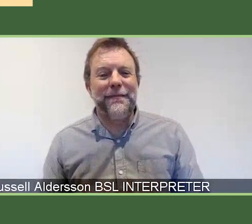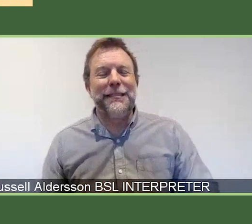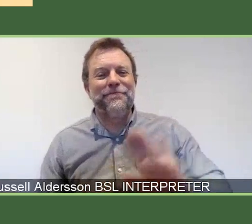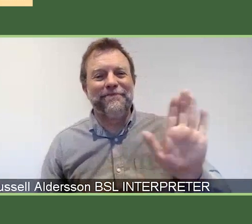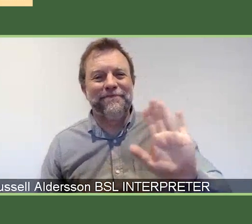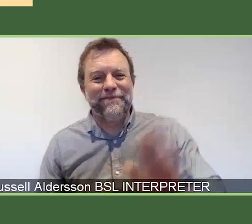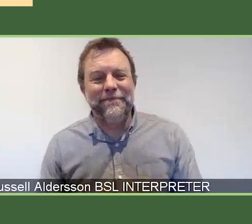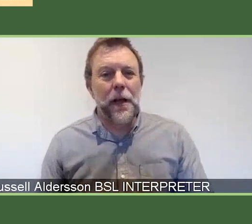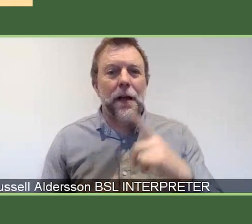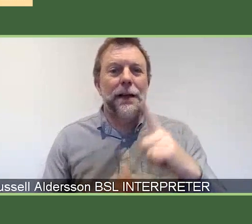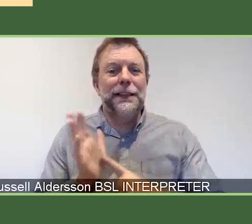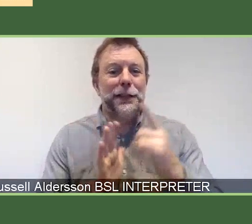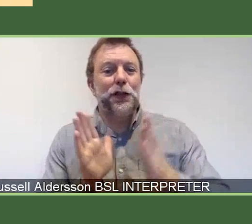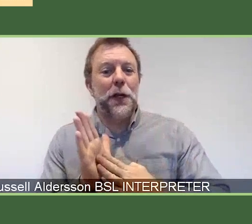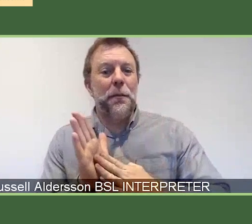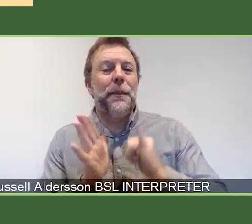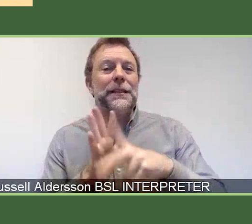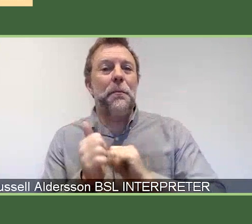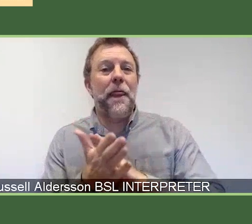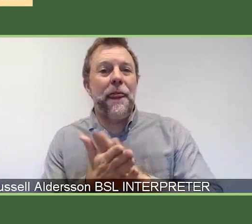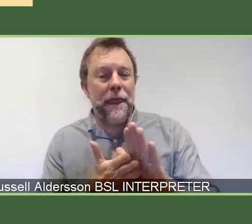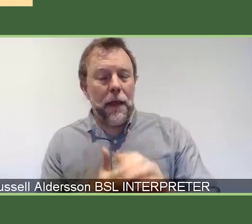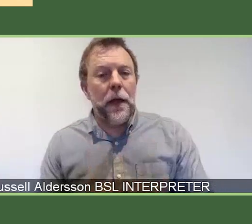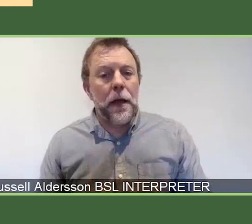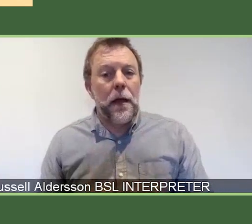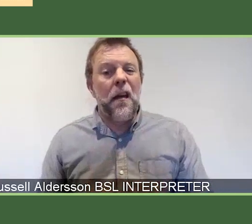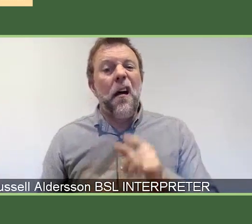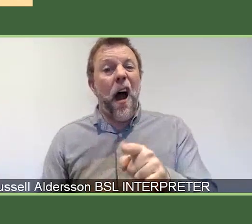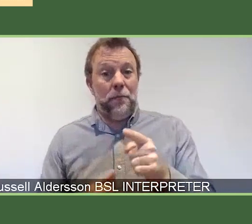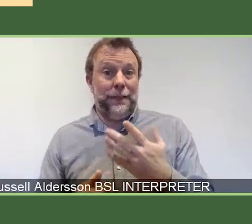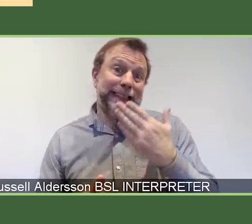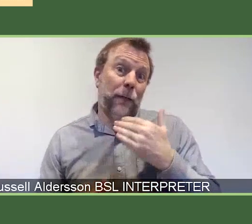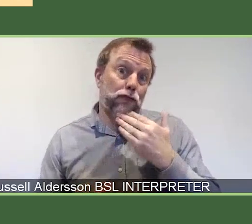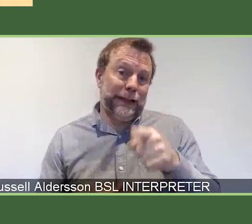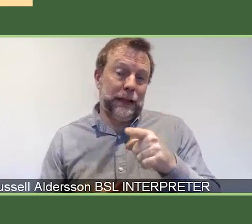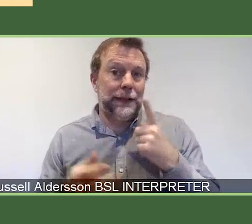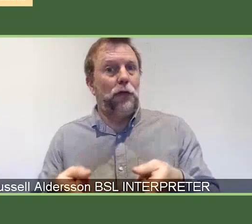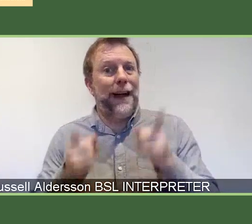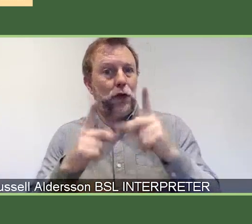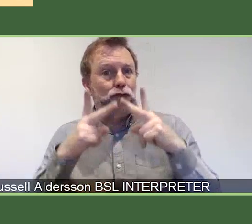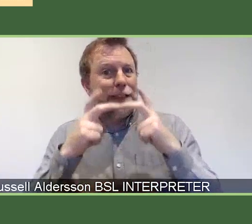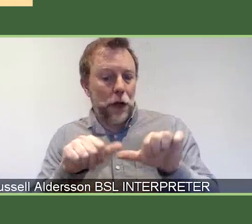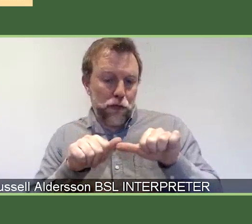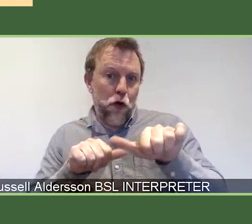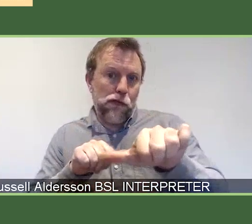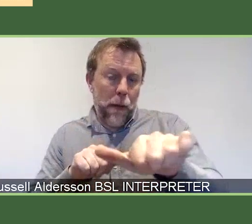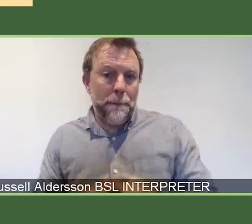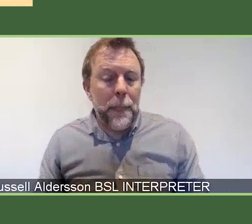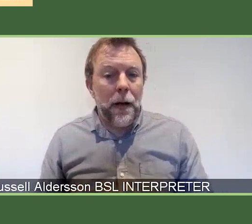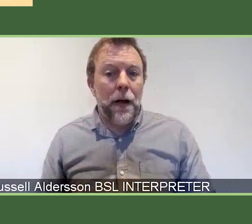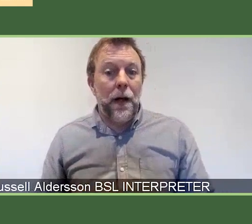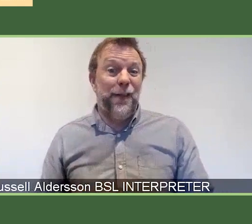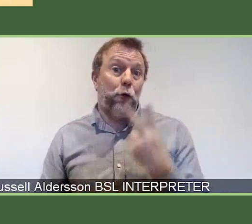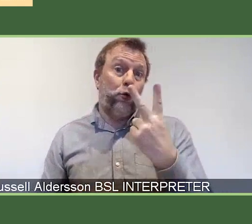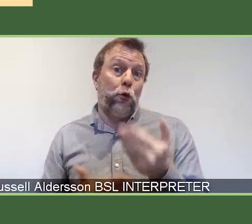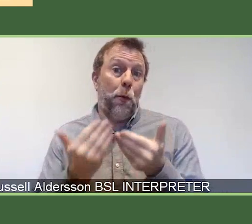everyone. I'm Jim Smith. I'm the interim director of research programmes. I'll be in this job for two more weeks.